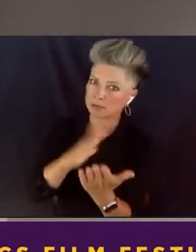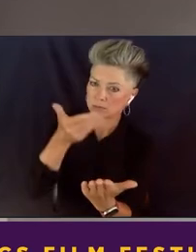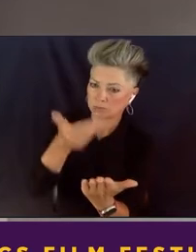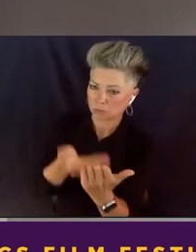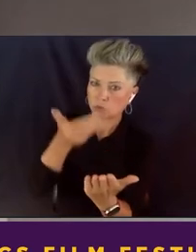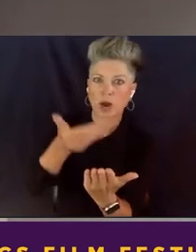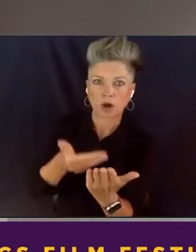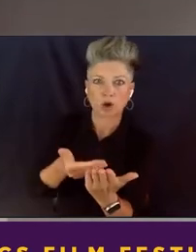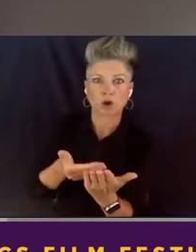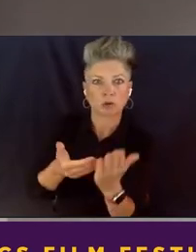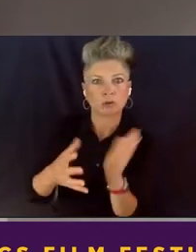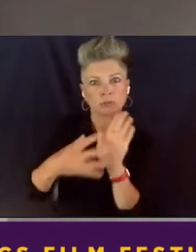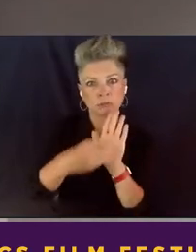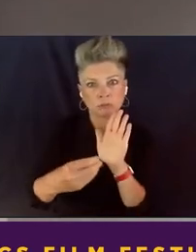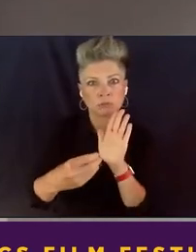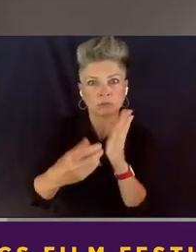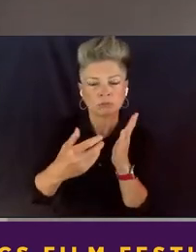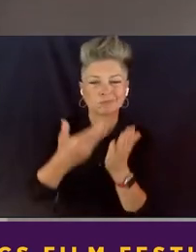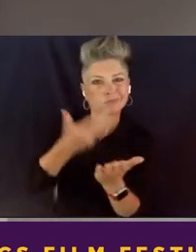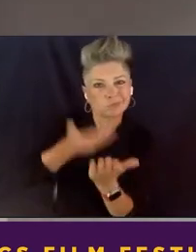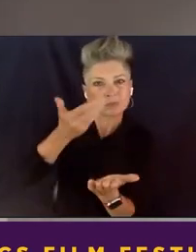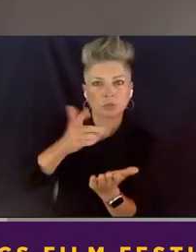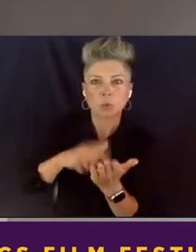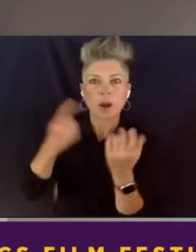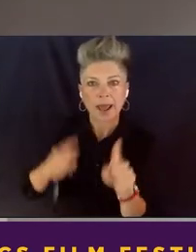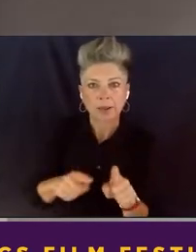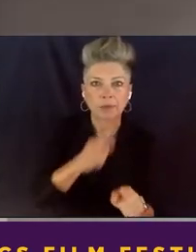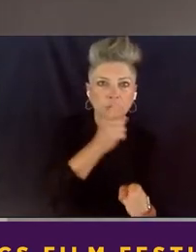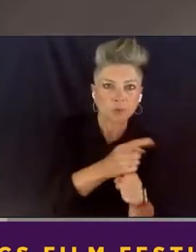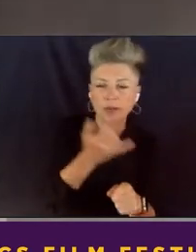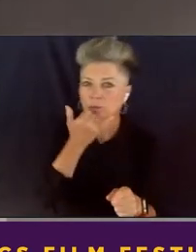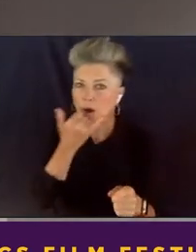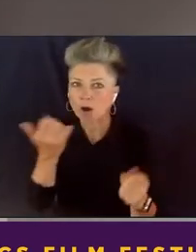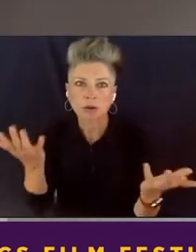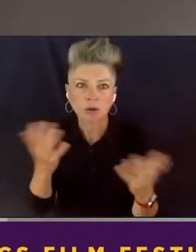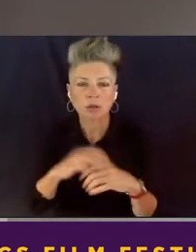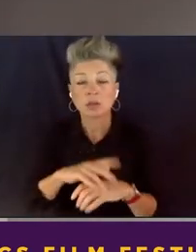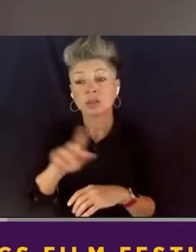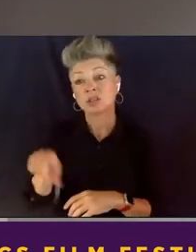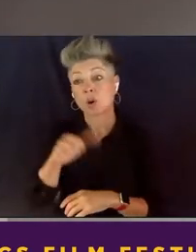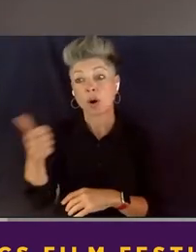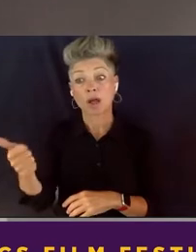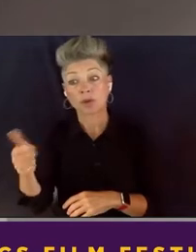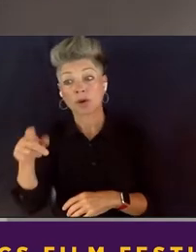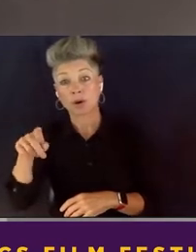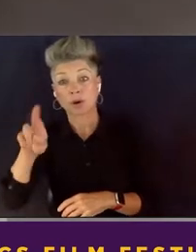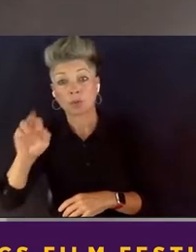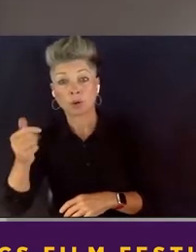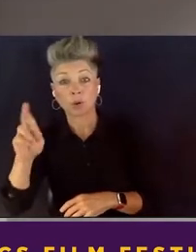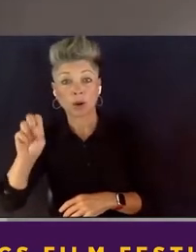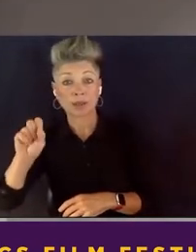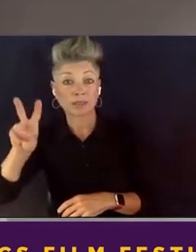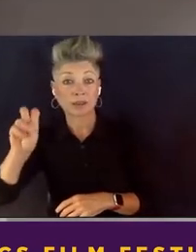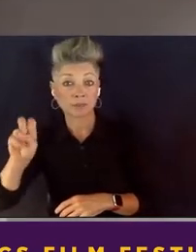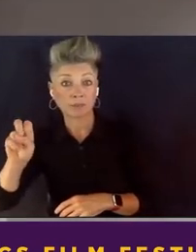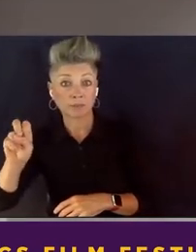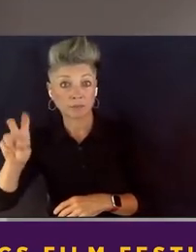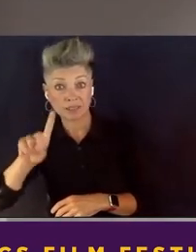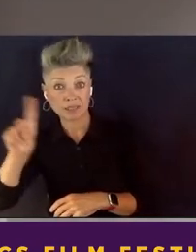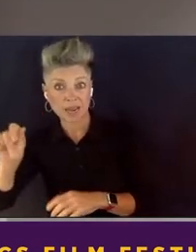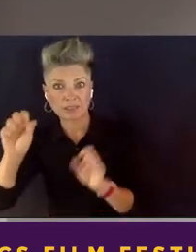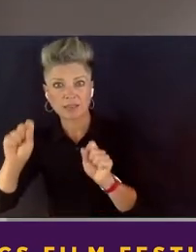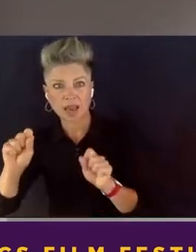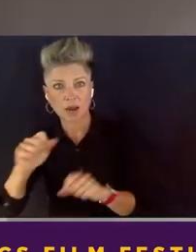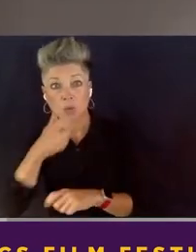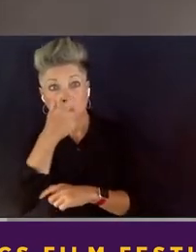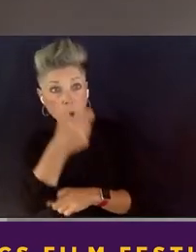wrong or what went right, and so I think that other progressive district attorneys will be able to learn from watching the